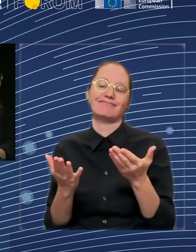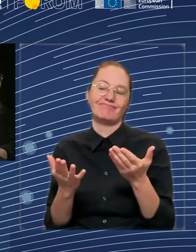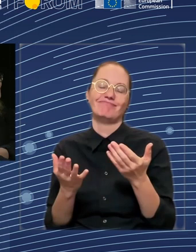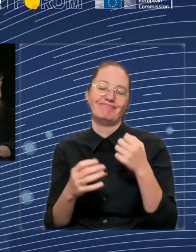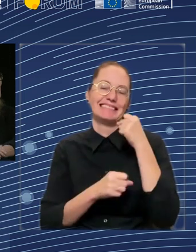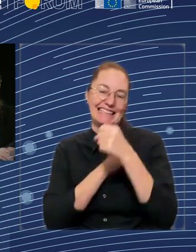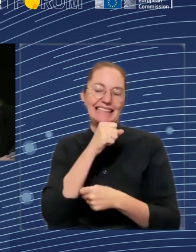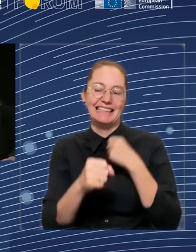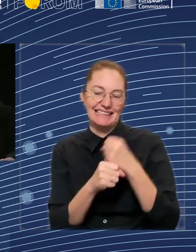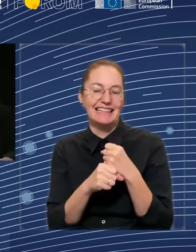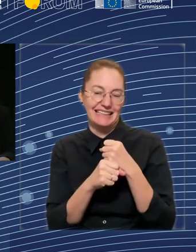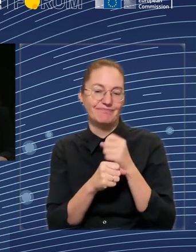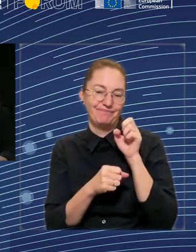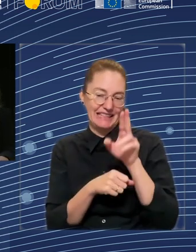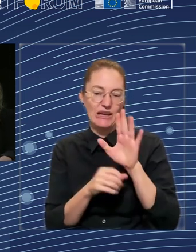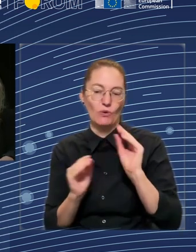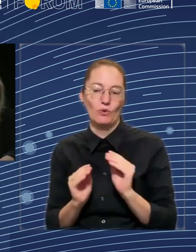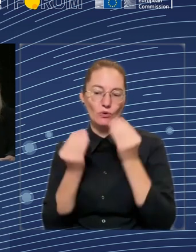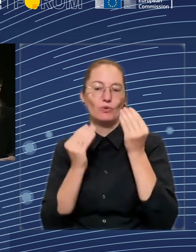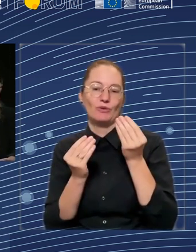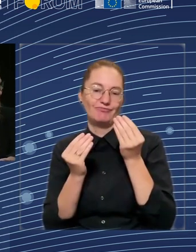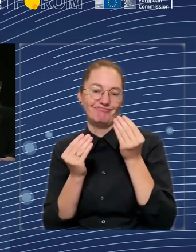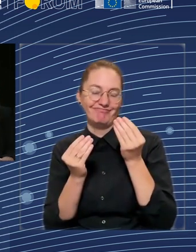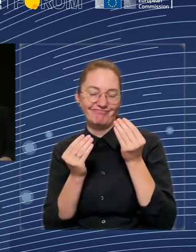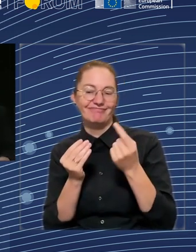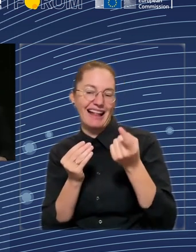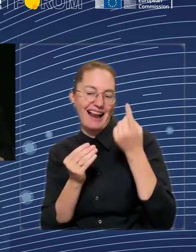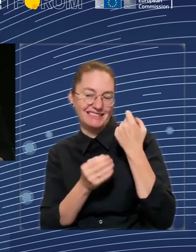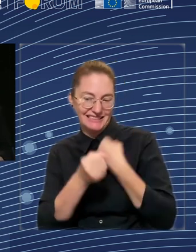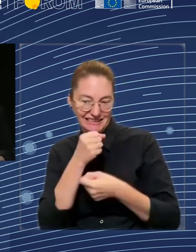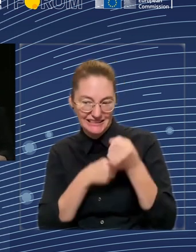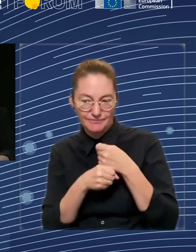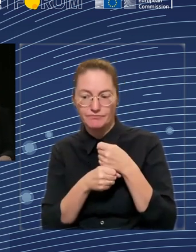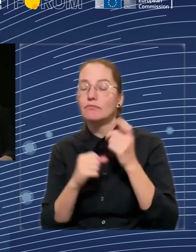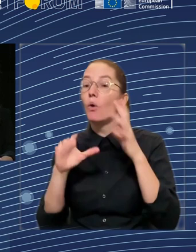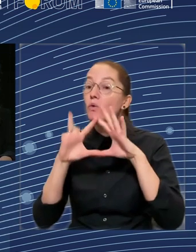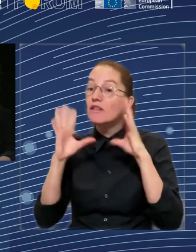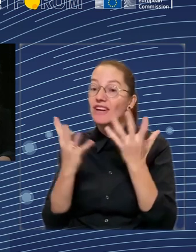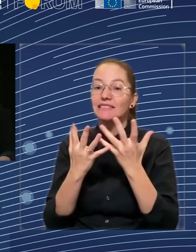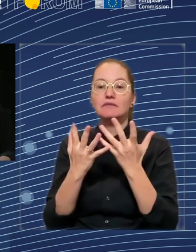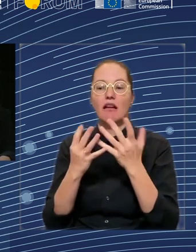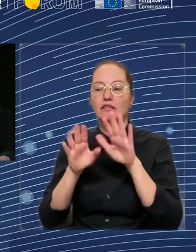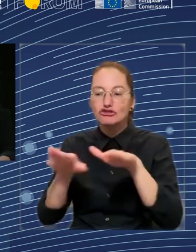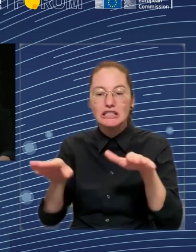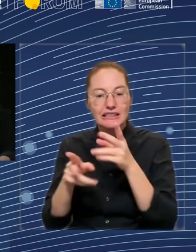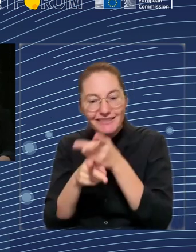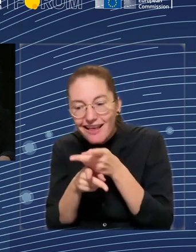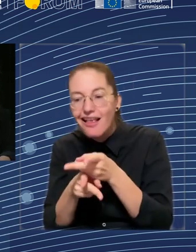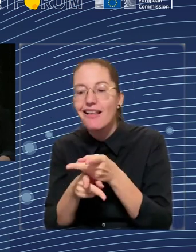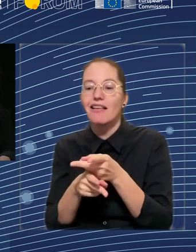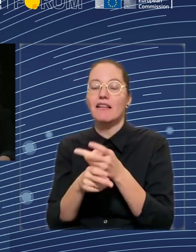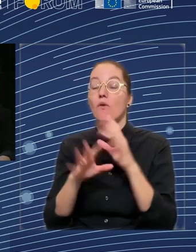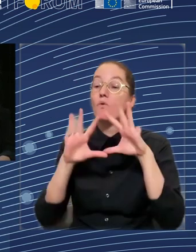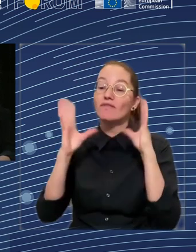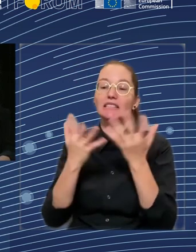income, which we've already discussed, and has come from all our panellists that it's not going to happen. But these are the blue sky thinking that